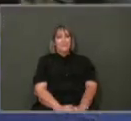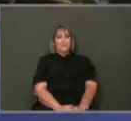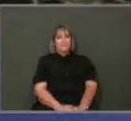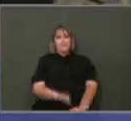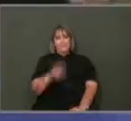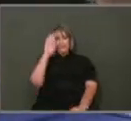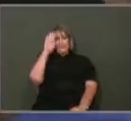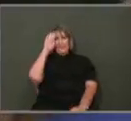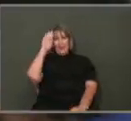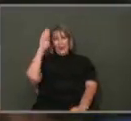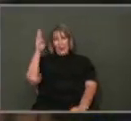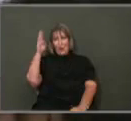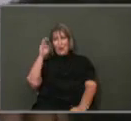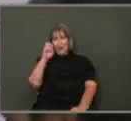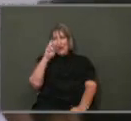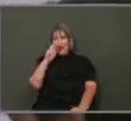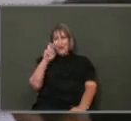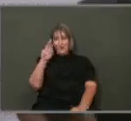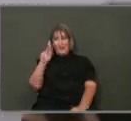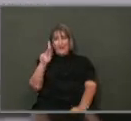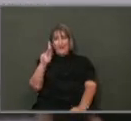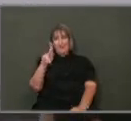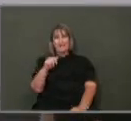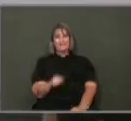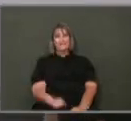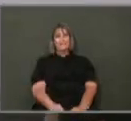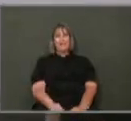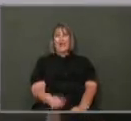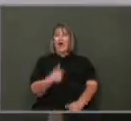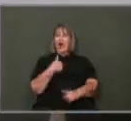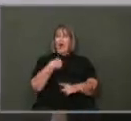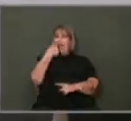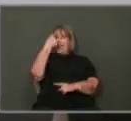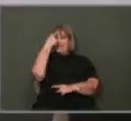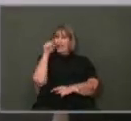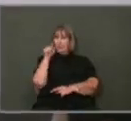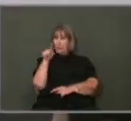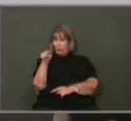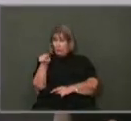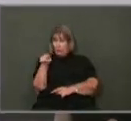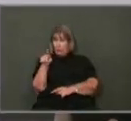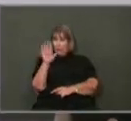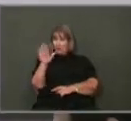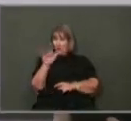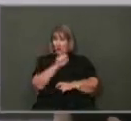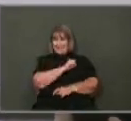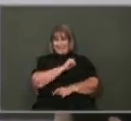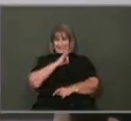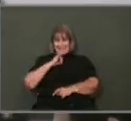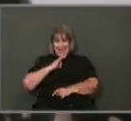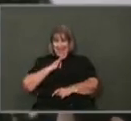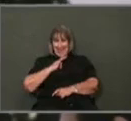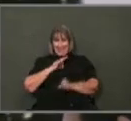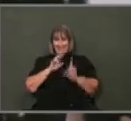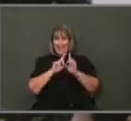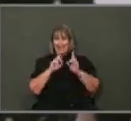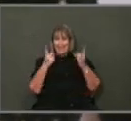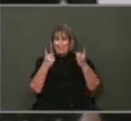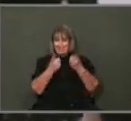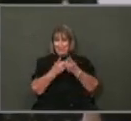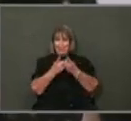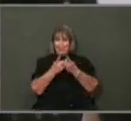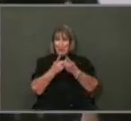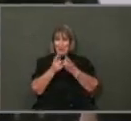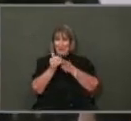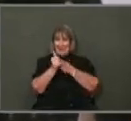Hello, Eric. I just want to say that I think you and your staff, your leaders, your department heads are doing a great job.